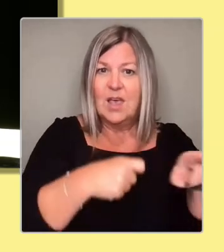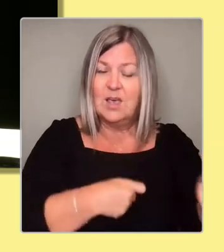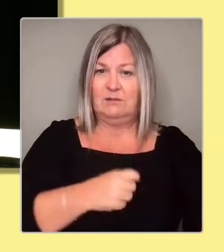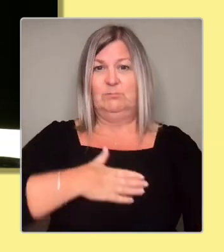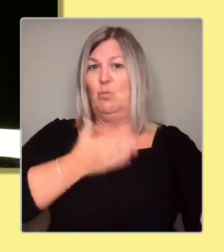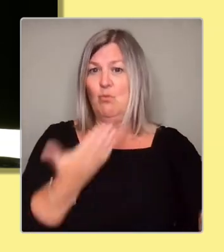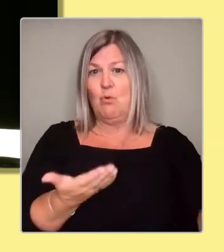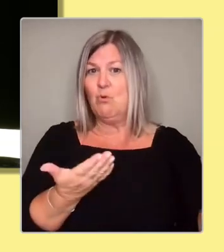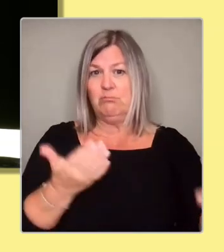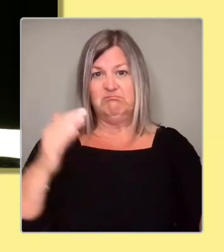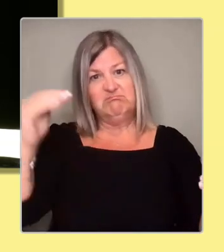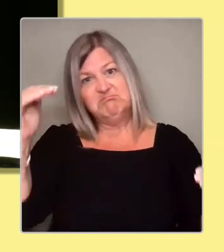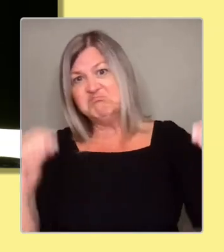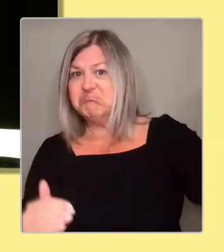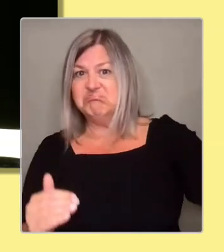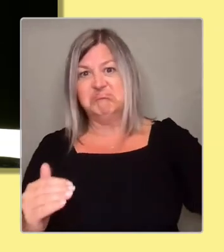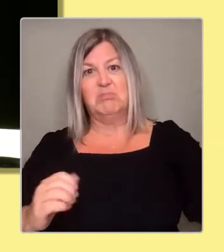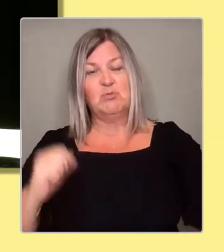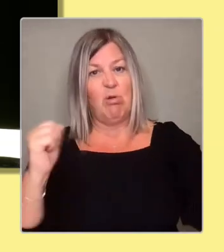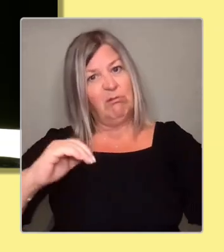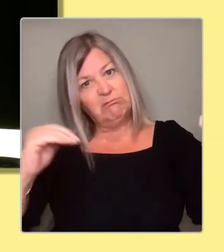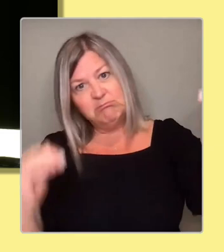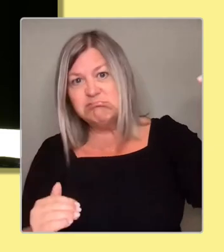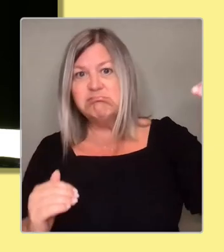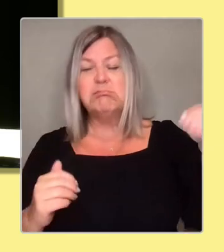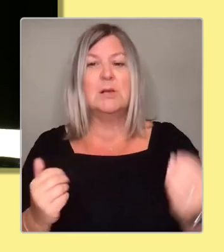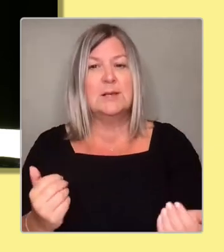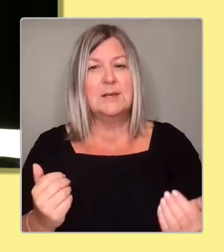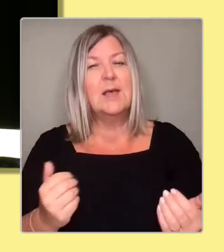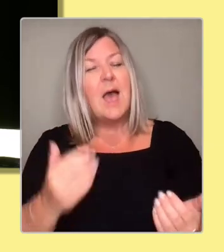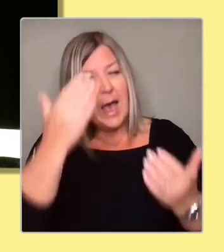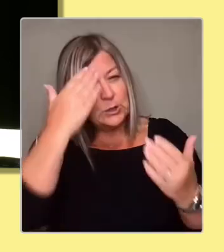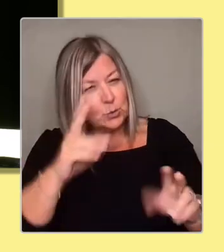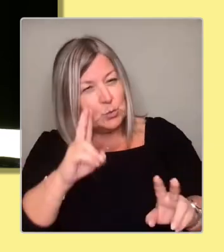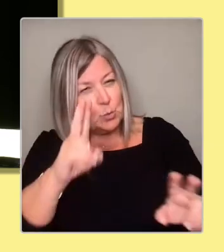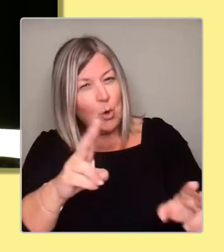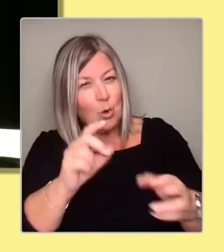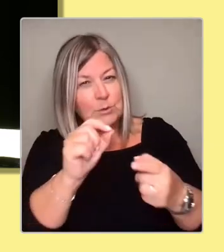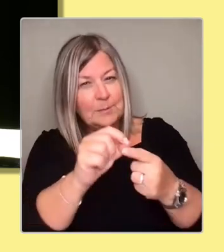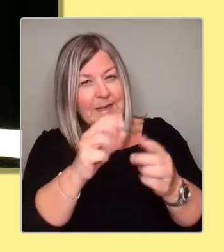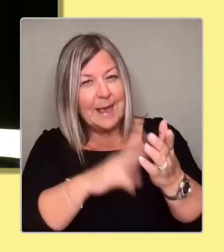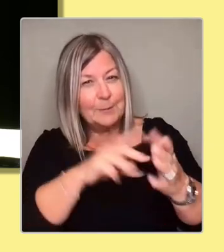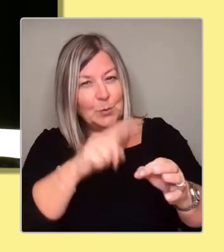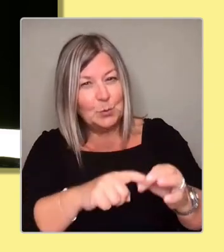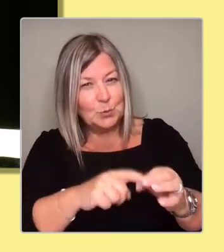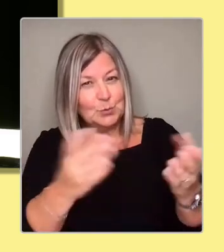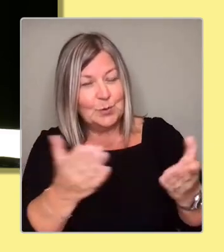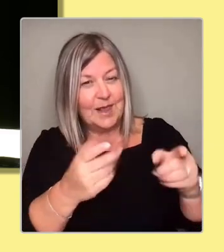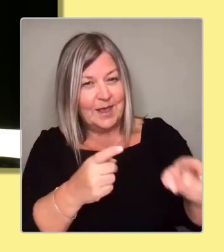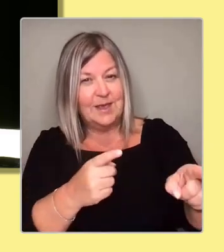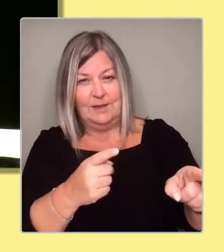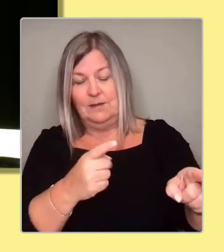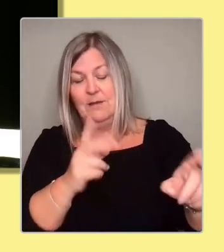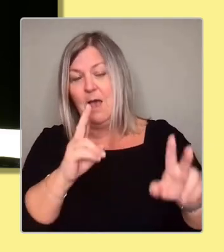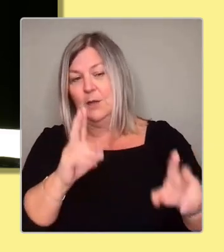of watching PMQs today. I had to watch it, because I was doing Politics Live. It was the most disgusting,